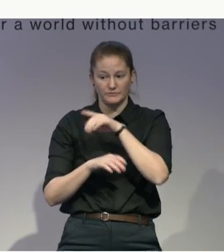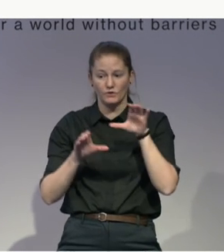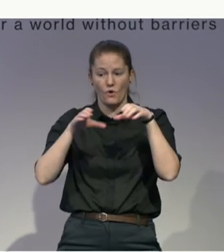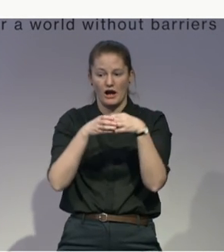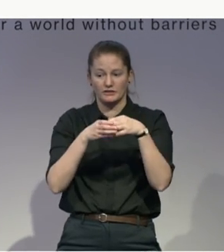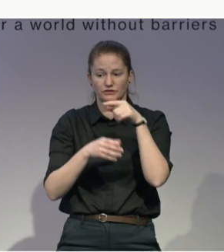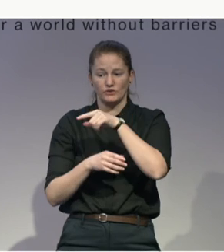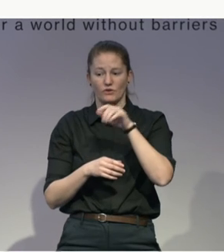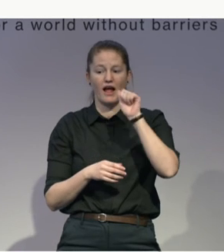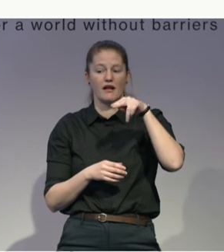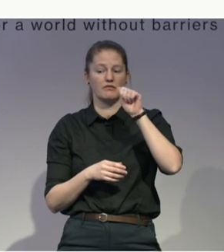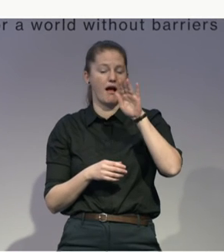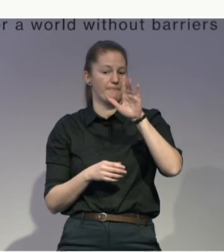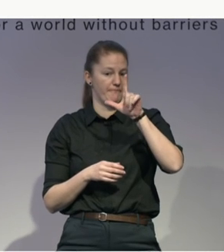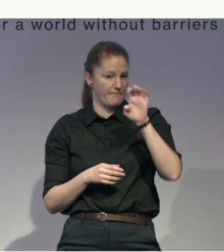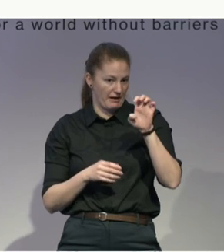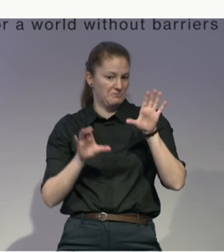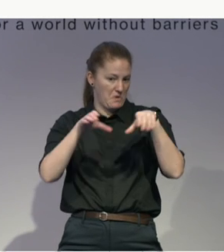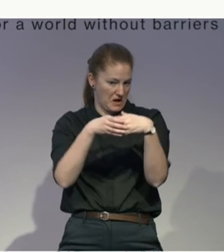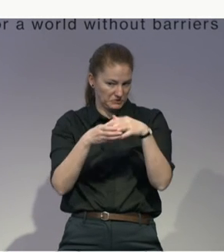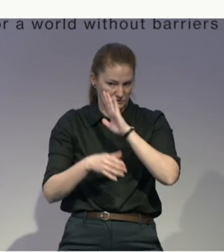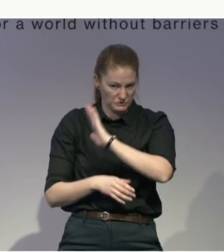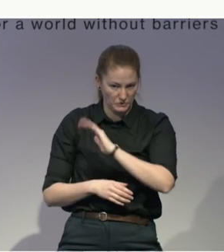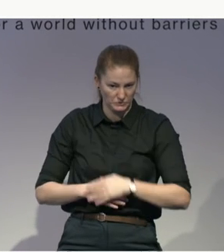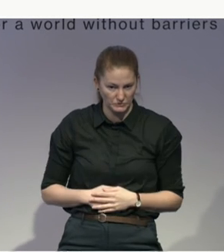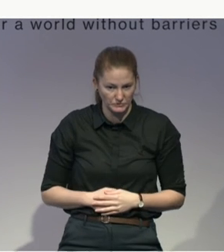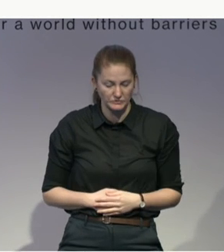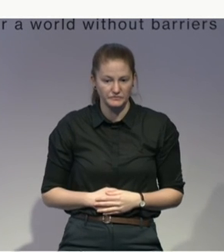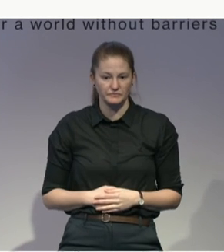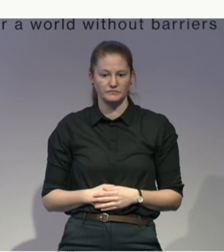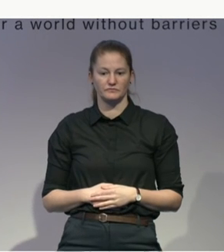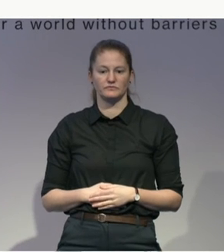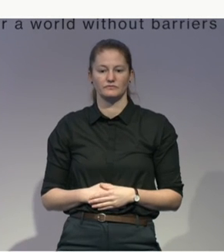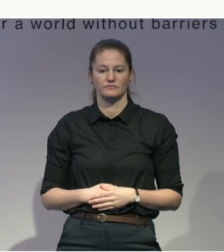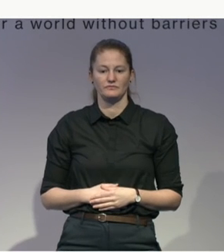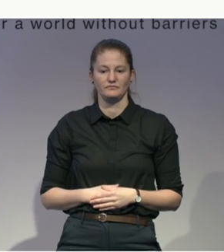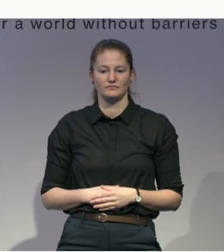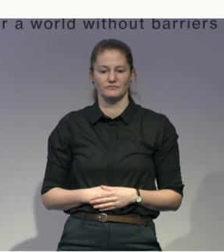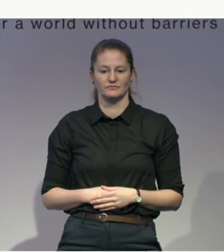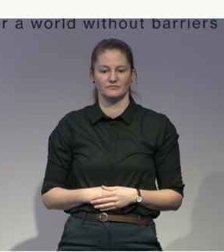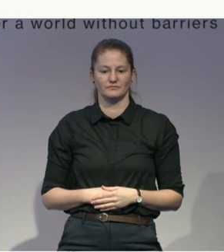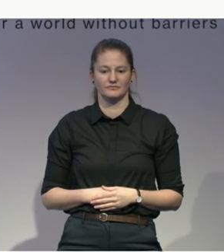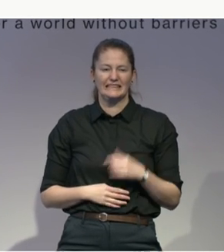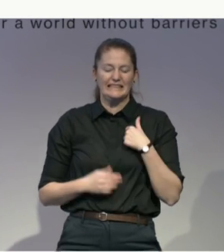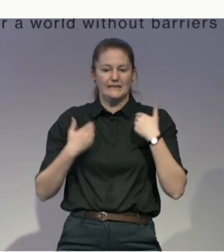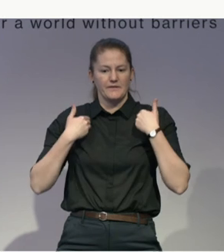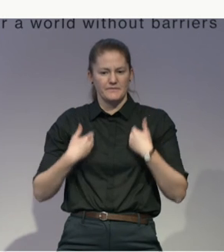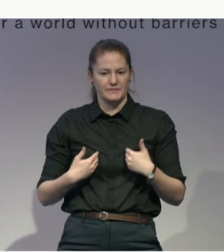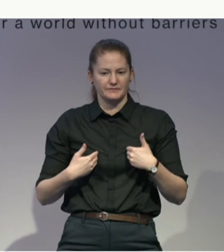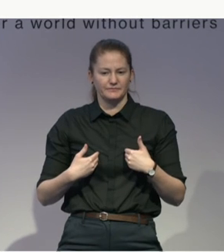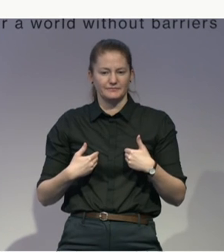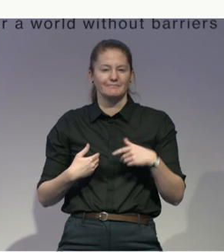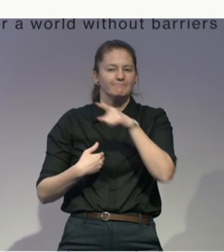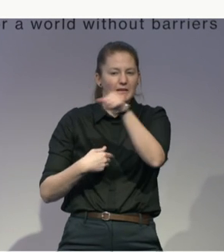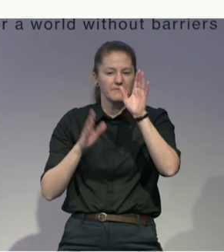for the takeaway, I would say that personally I'm a believer in technology for good. So in terms of takeaway, I strongly believe that assistive technology can